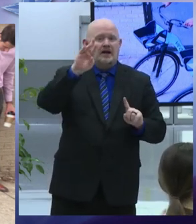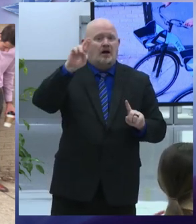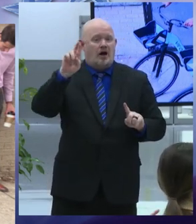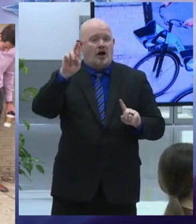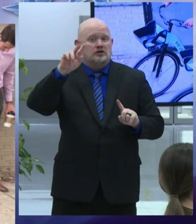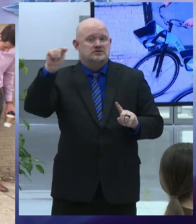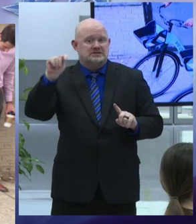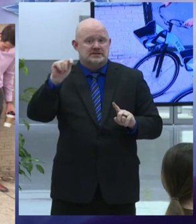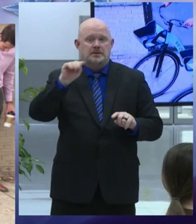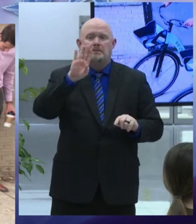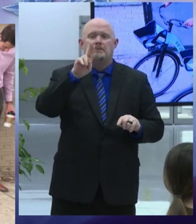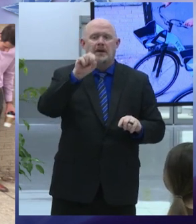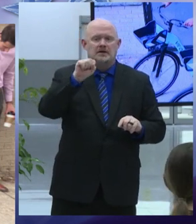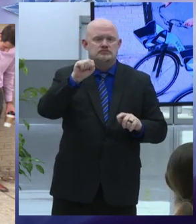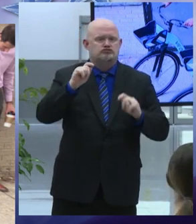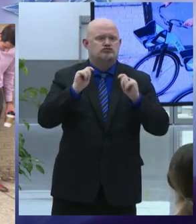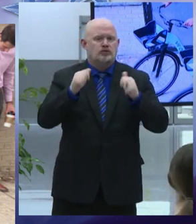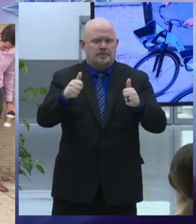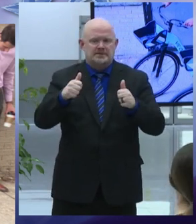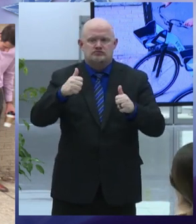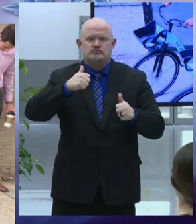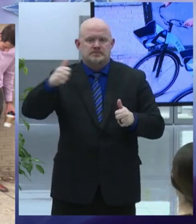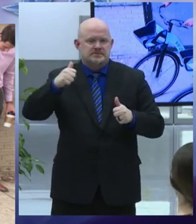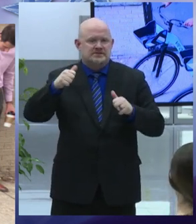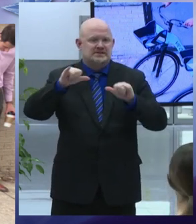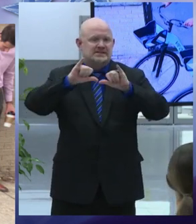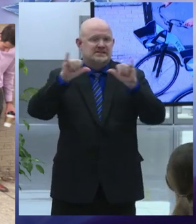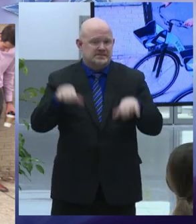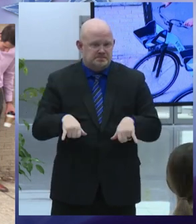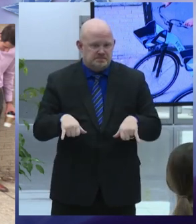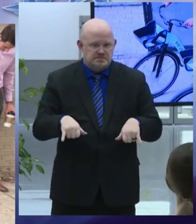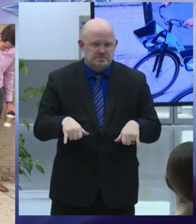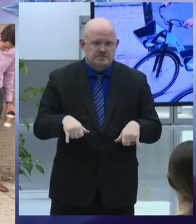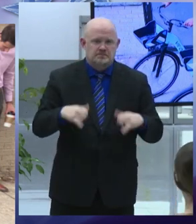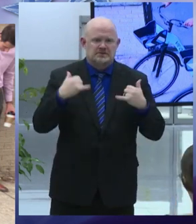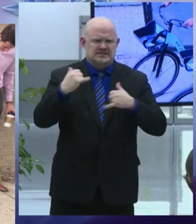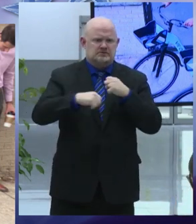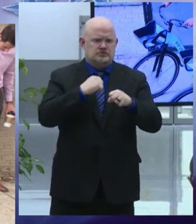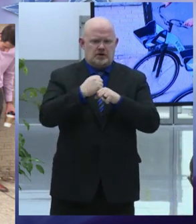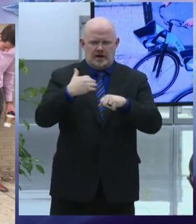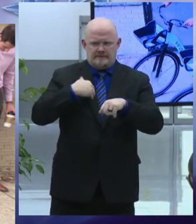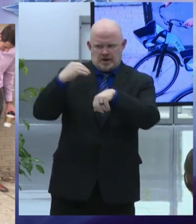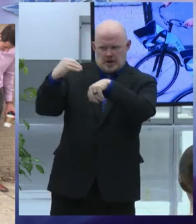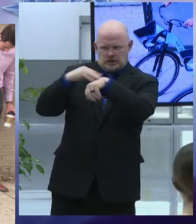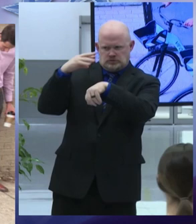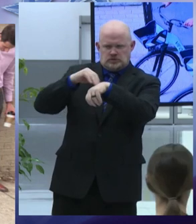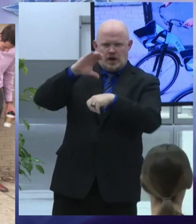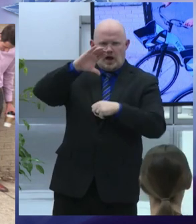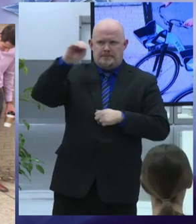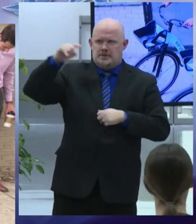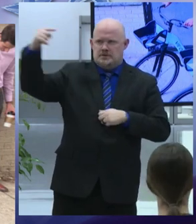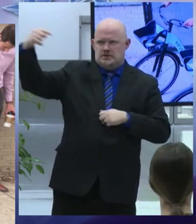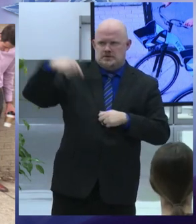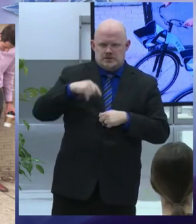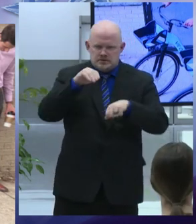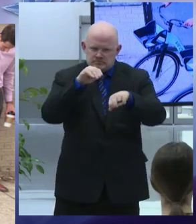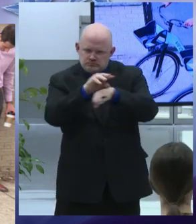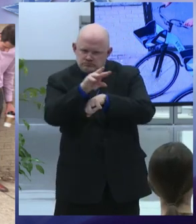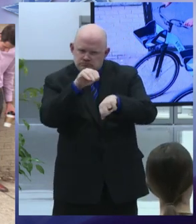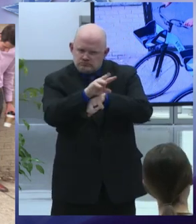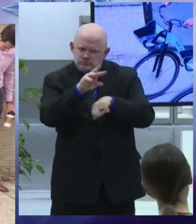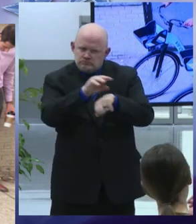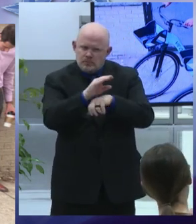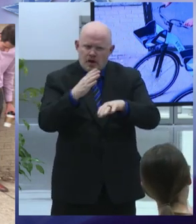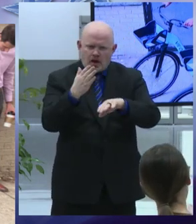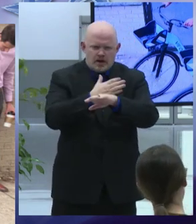in 2022 we will bring on a consultant to help us go after the necessary federal funds to work with the council state delegation